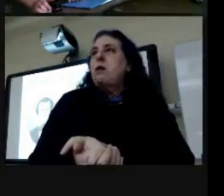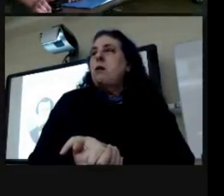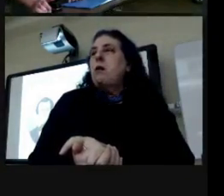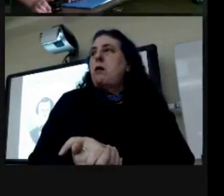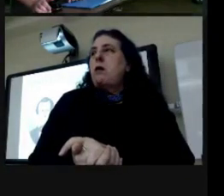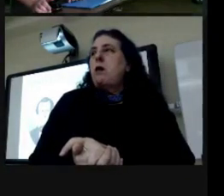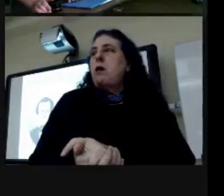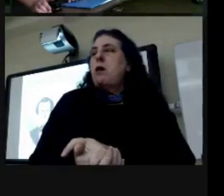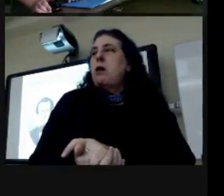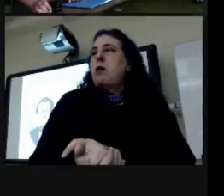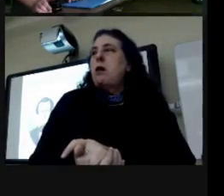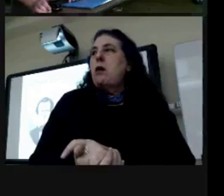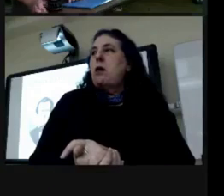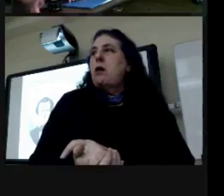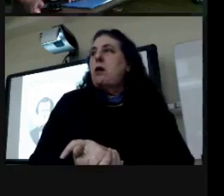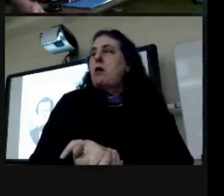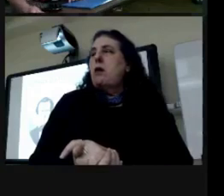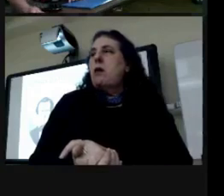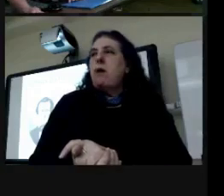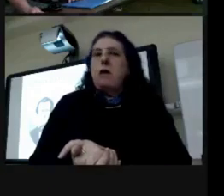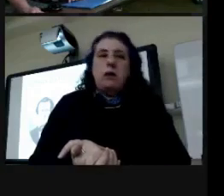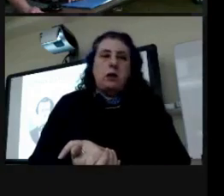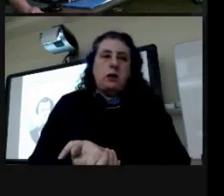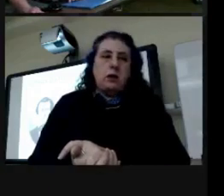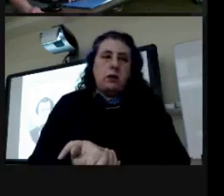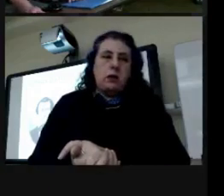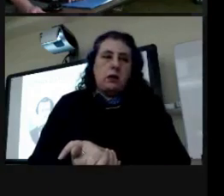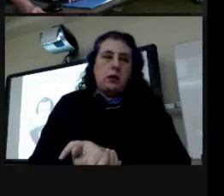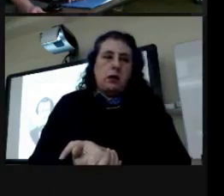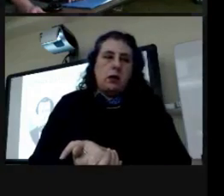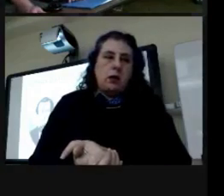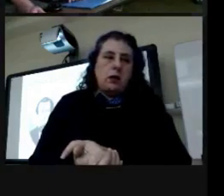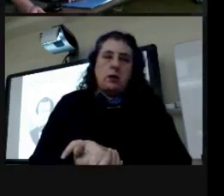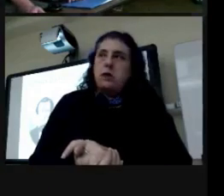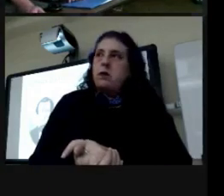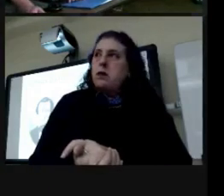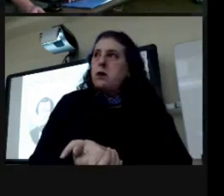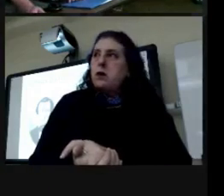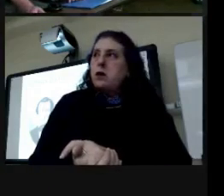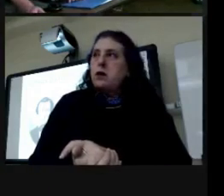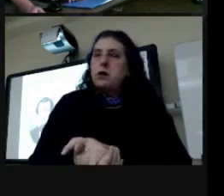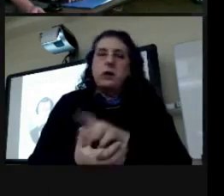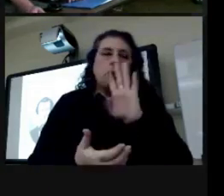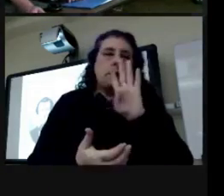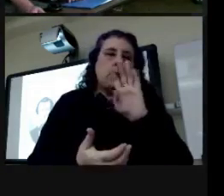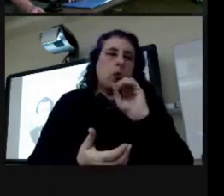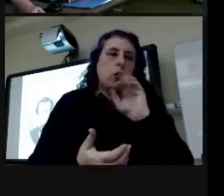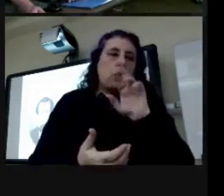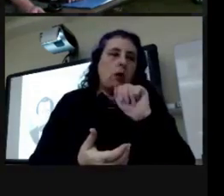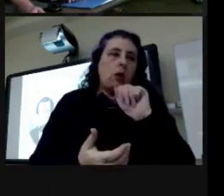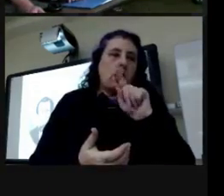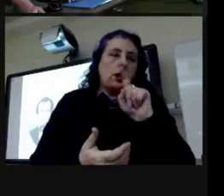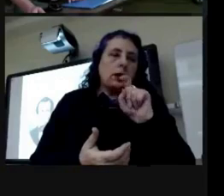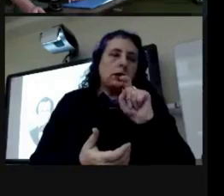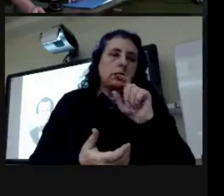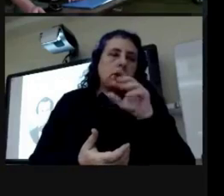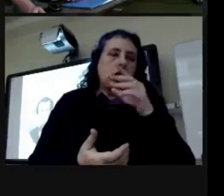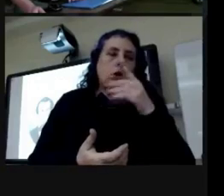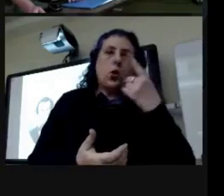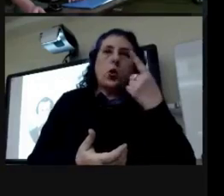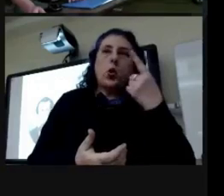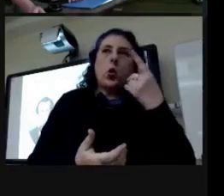Yeah, so there it is. It was borax, old zeal,